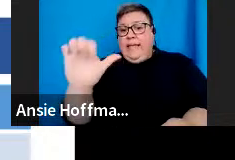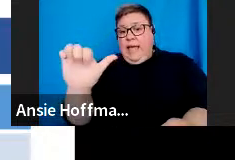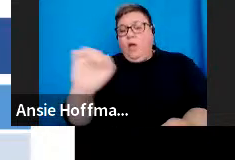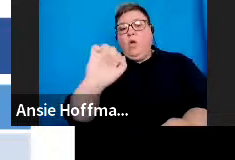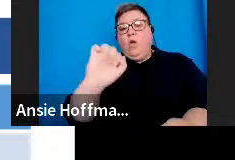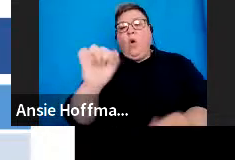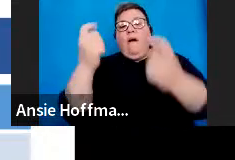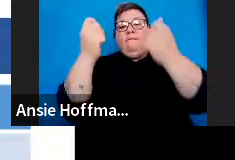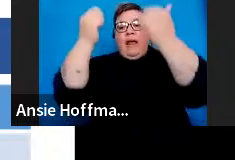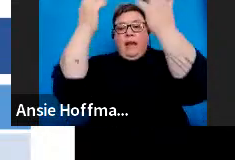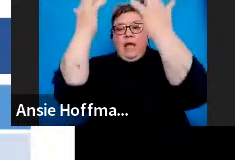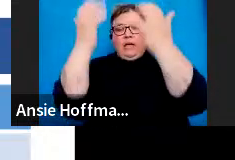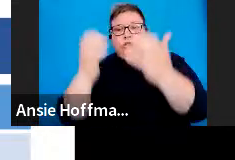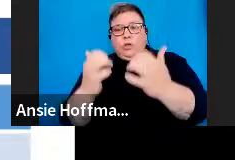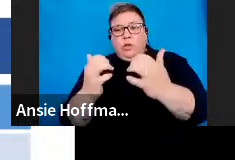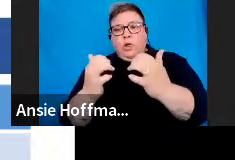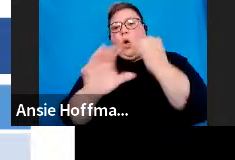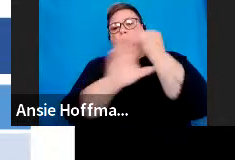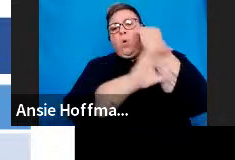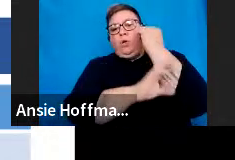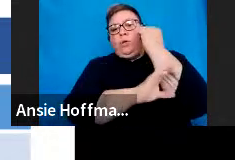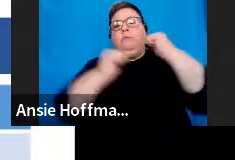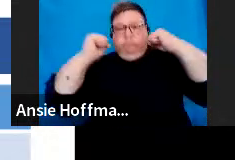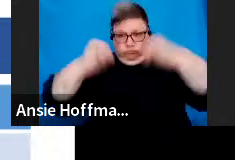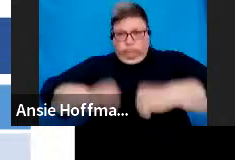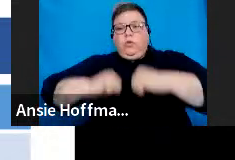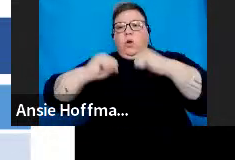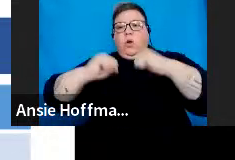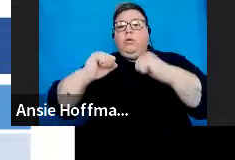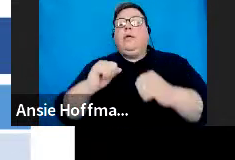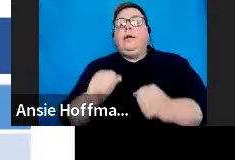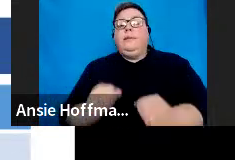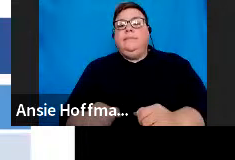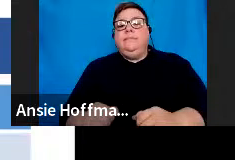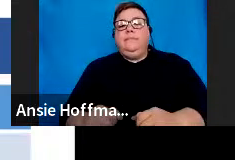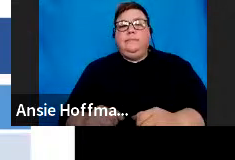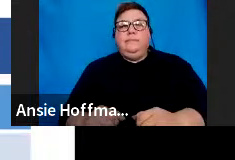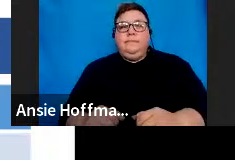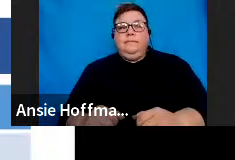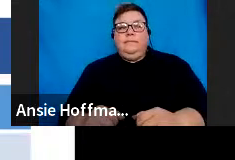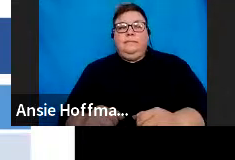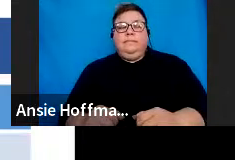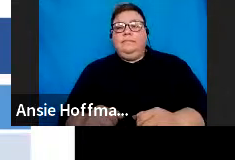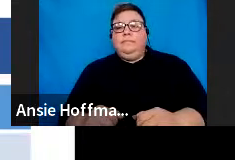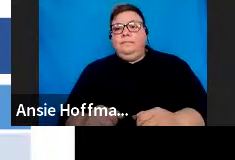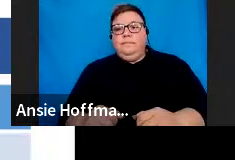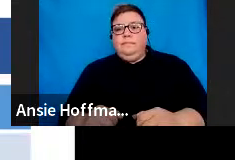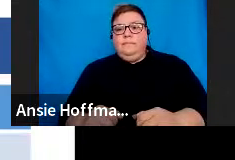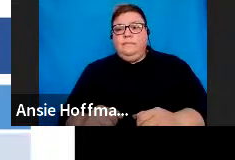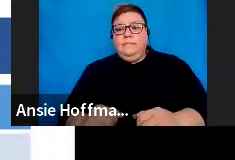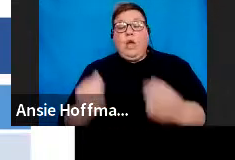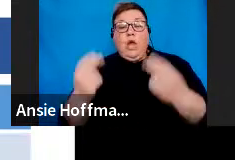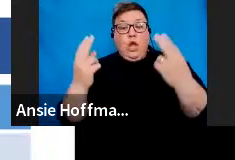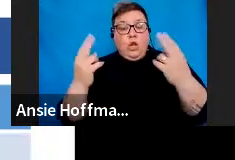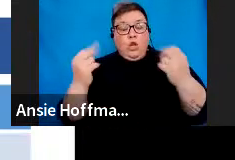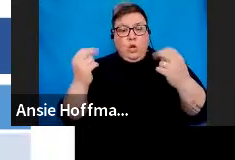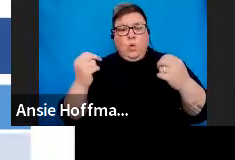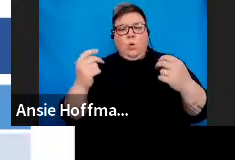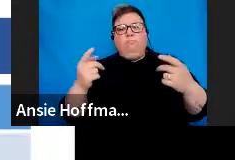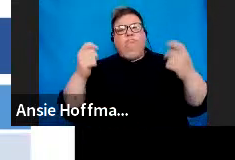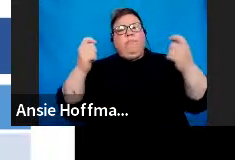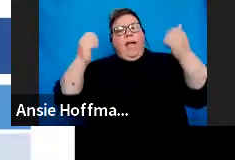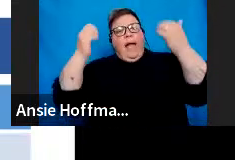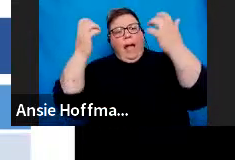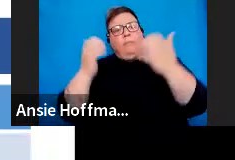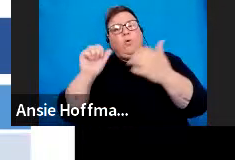sector conduct authority. That is basically what it is. And then the annuity amounts that are paid in a